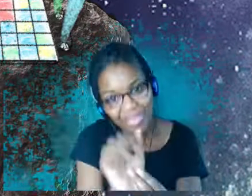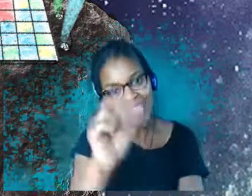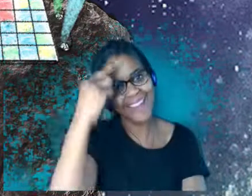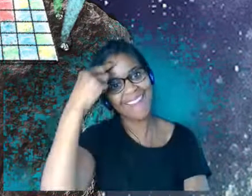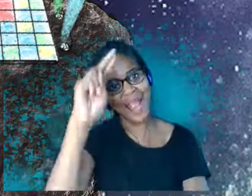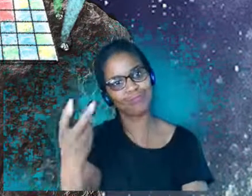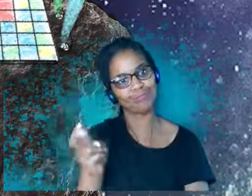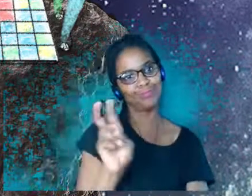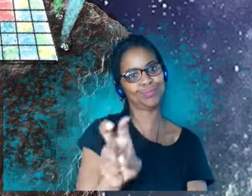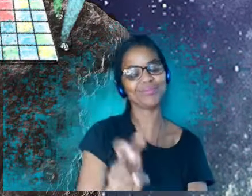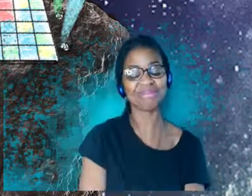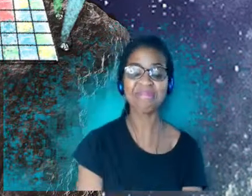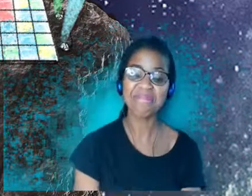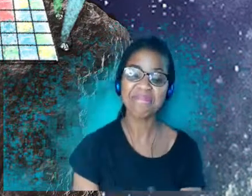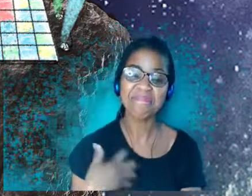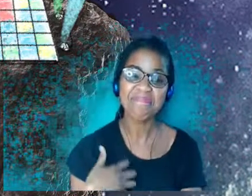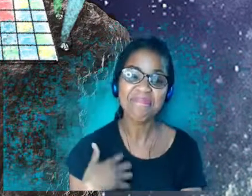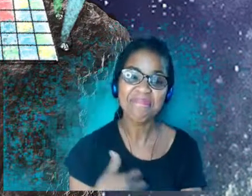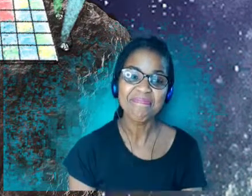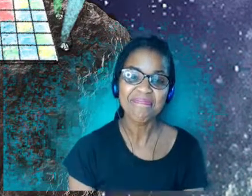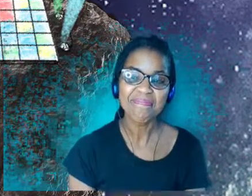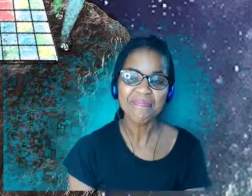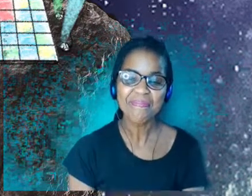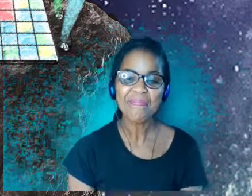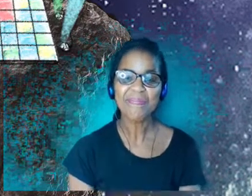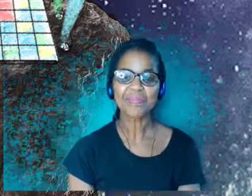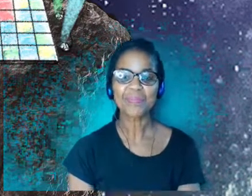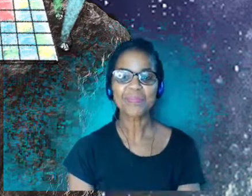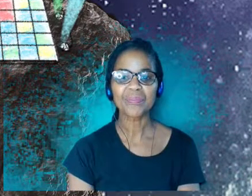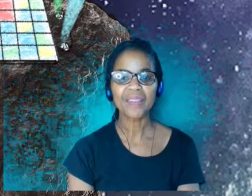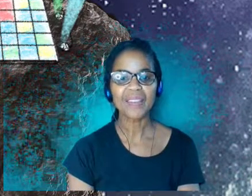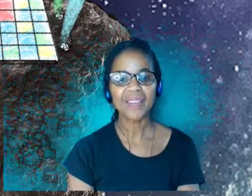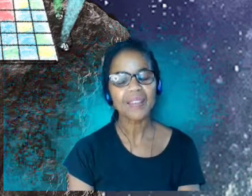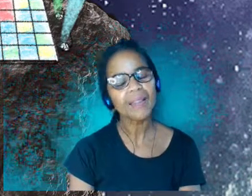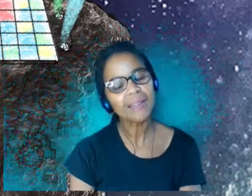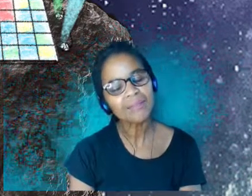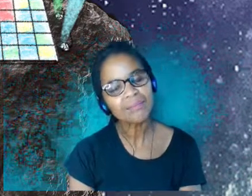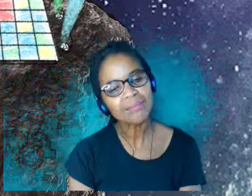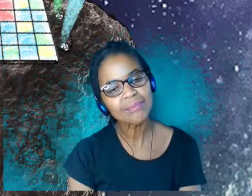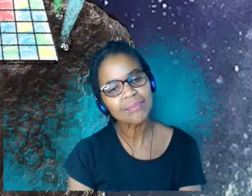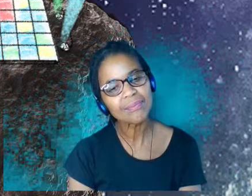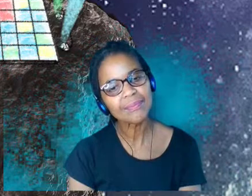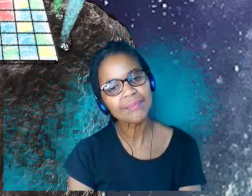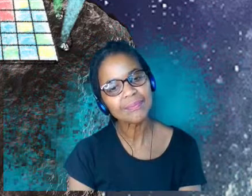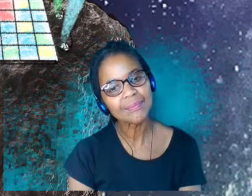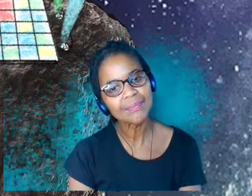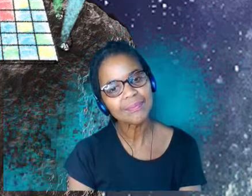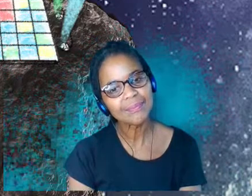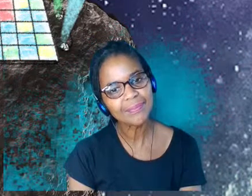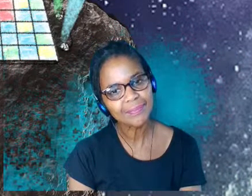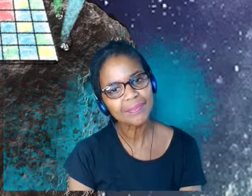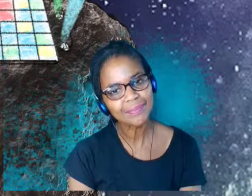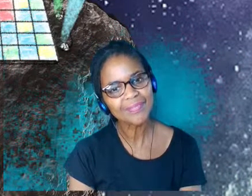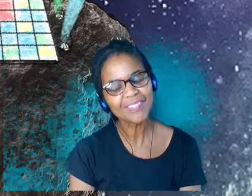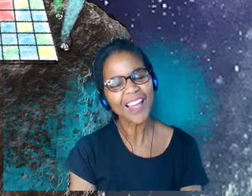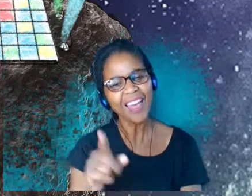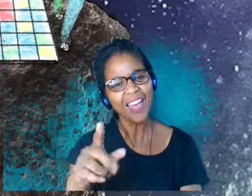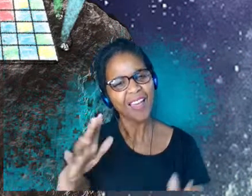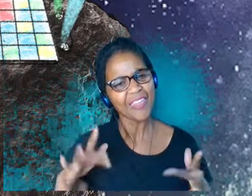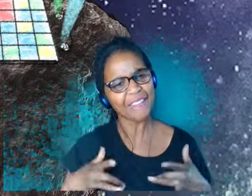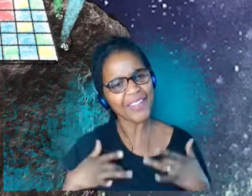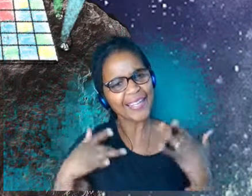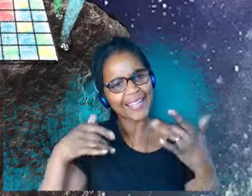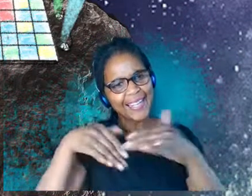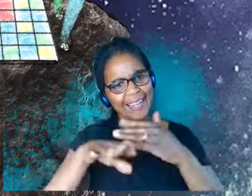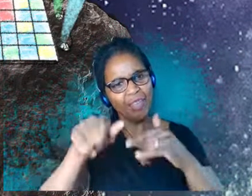I think it's probably unlikely in a world that's kind of so kind-eyed and has such a lovely feeling to it. But have you had any